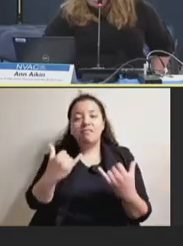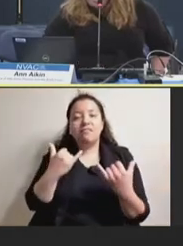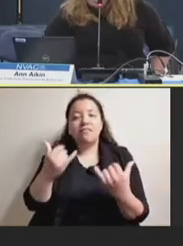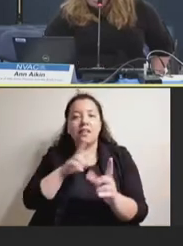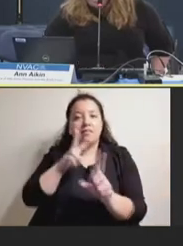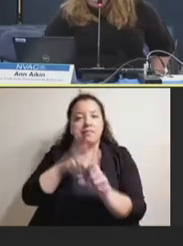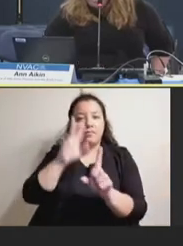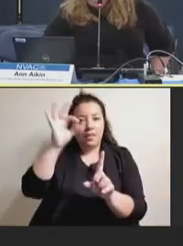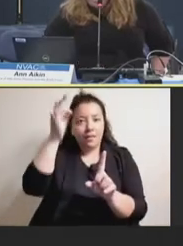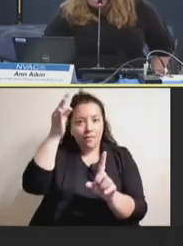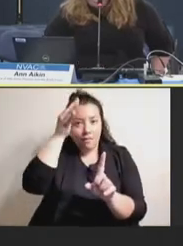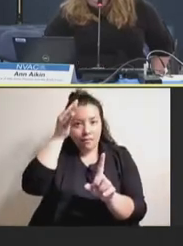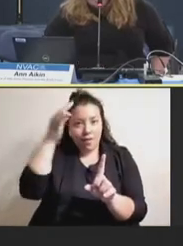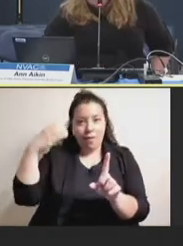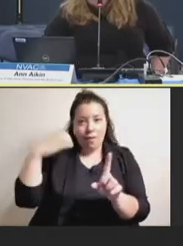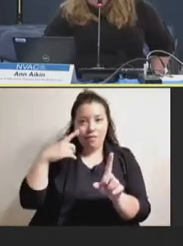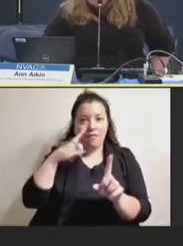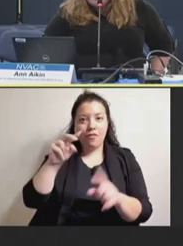for INVAC.